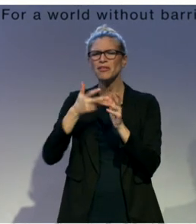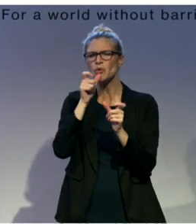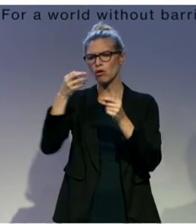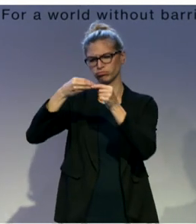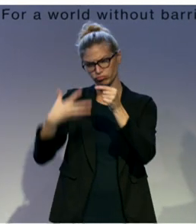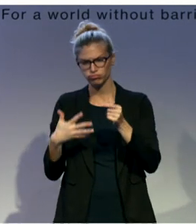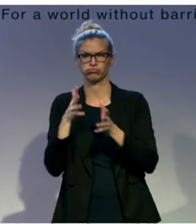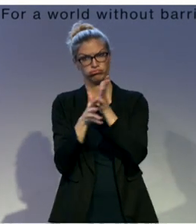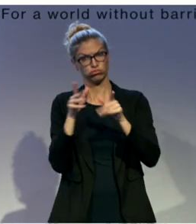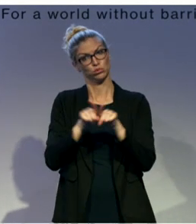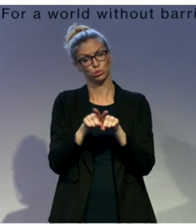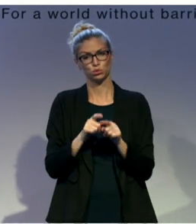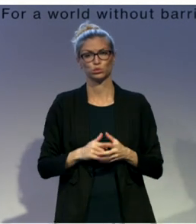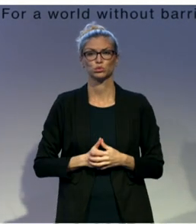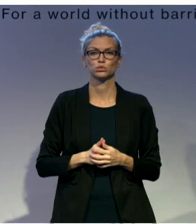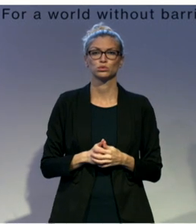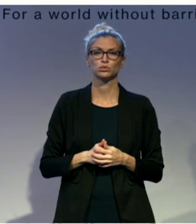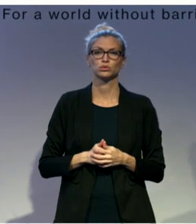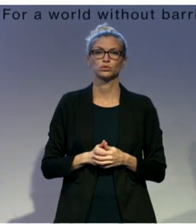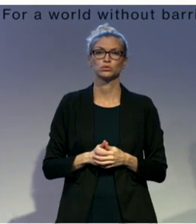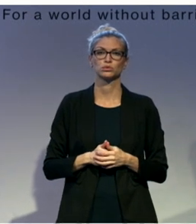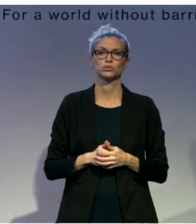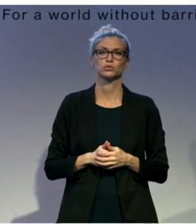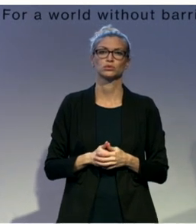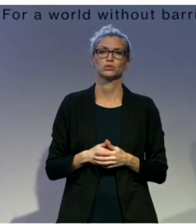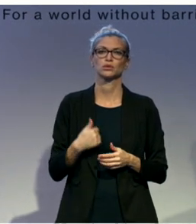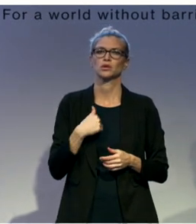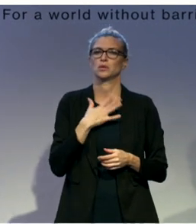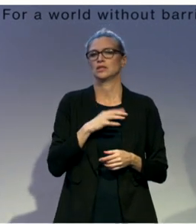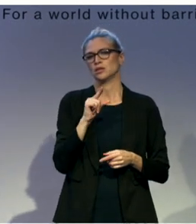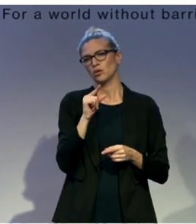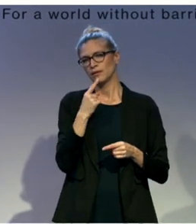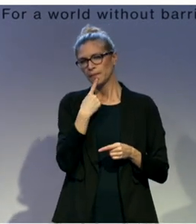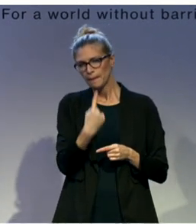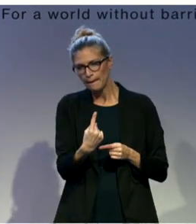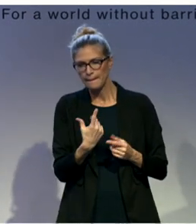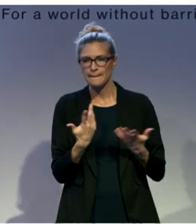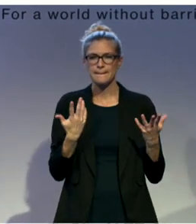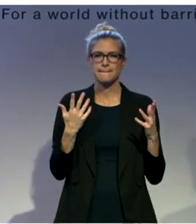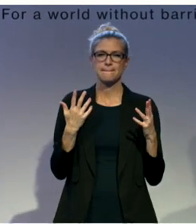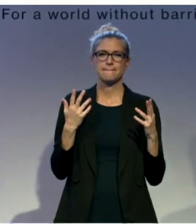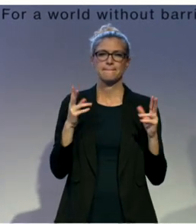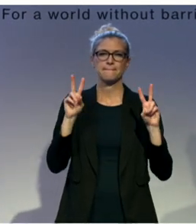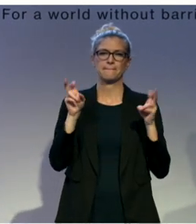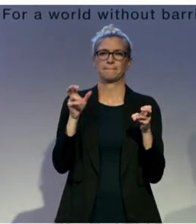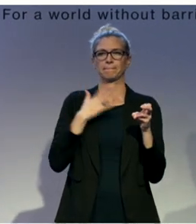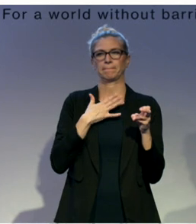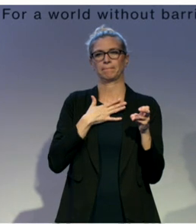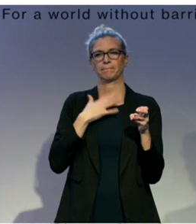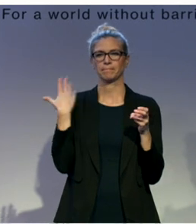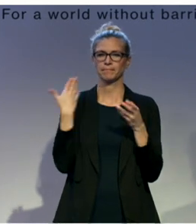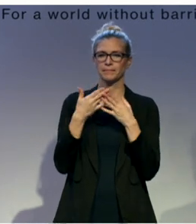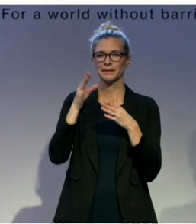So just finally, I want to talk a little bit about the lessons learned and the impact. For such a methodology to be used